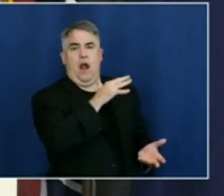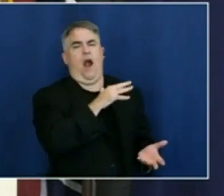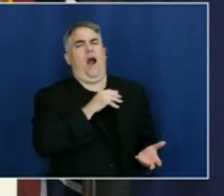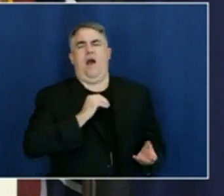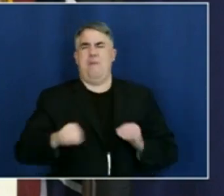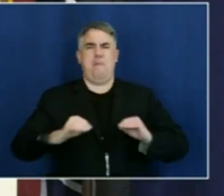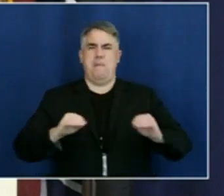uh, distribution of those with